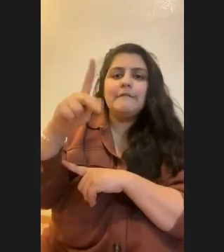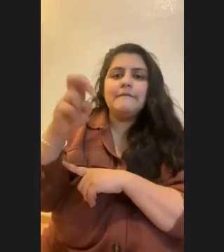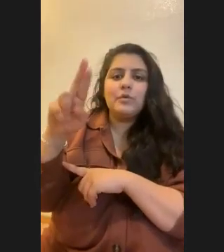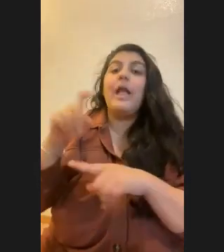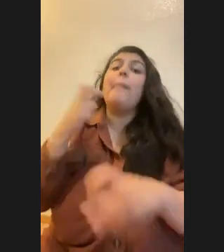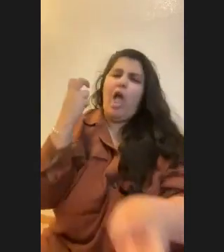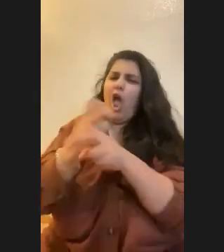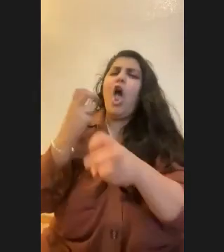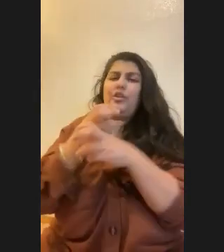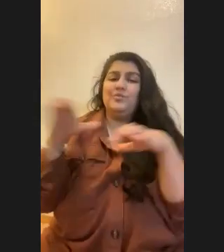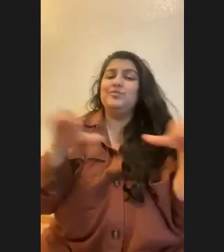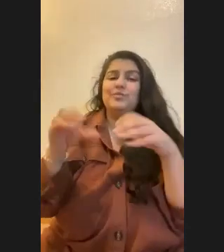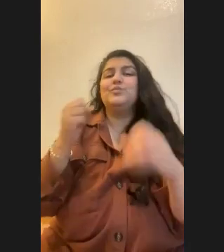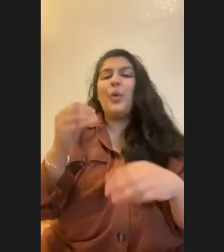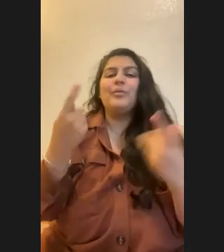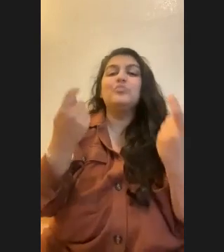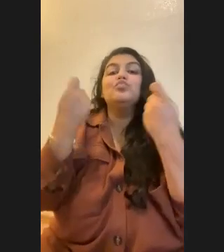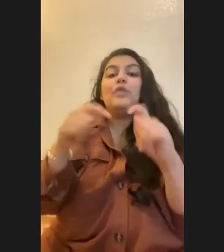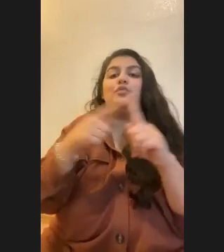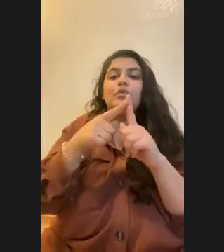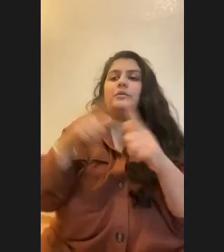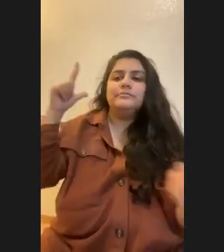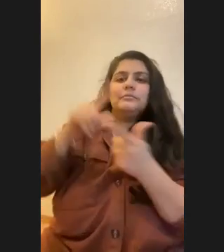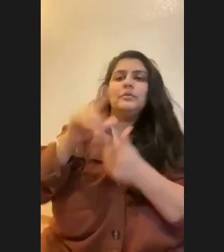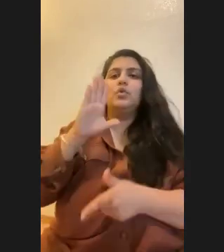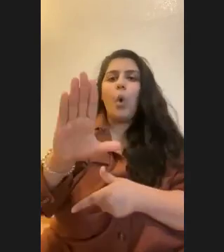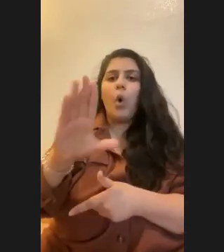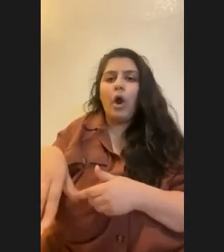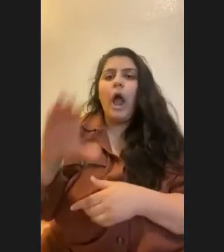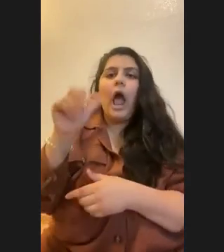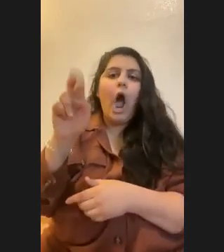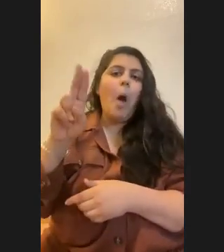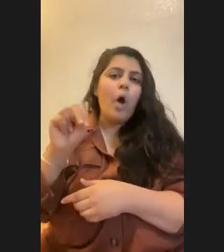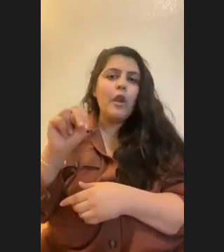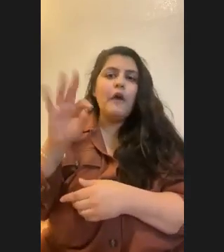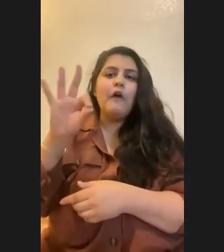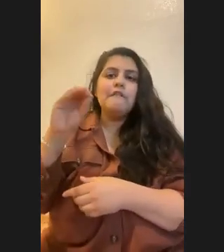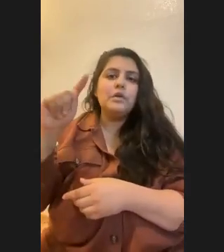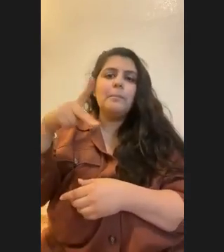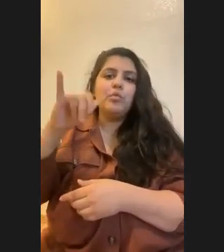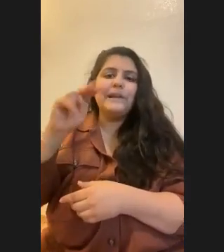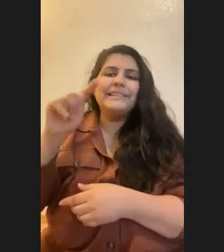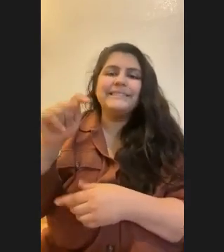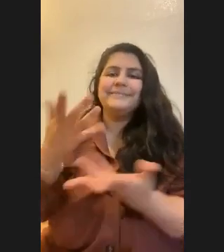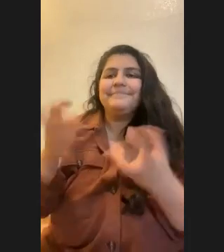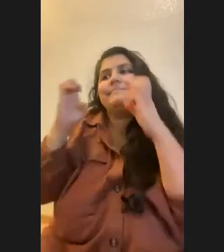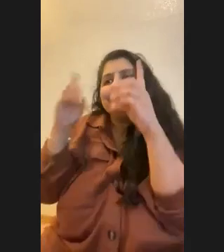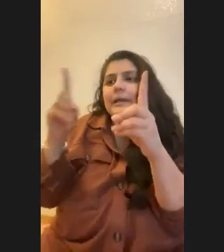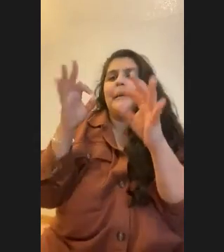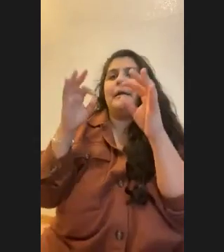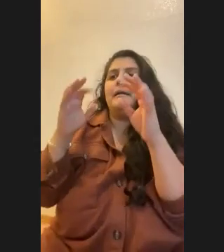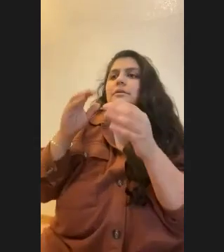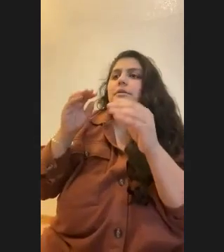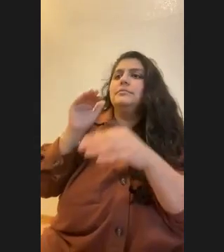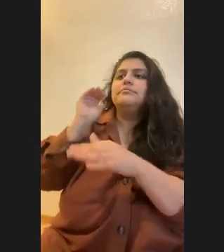individual. So trying as much to lower your carbon footprint is important. And just education, right? And reaching out to local legislators,